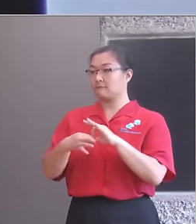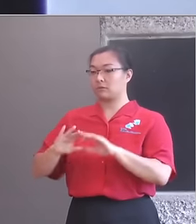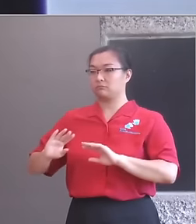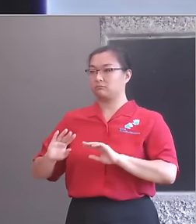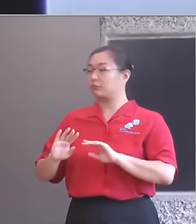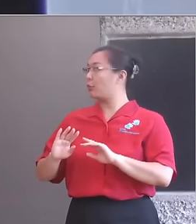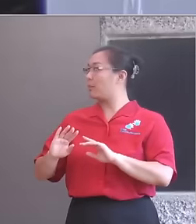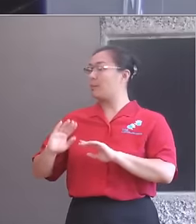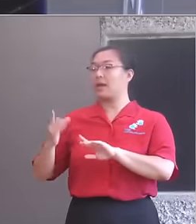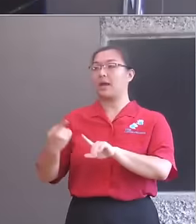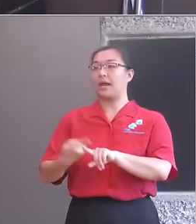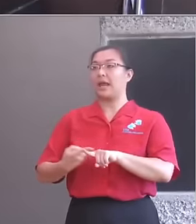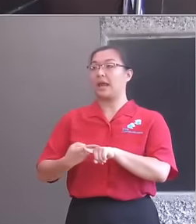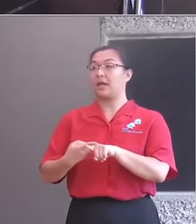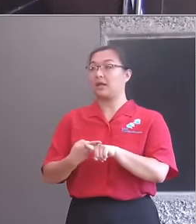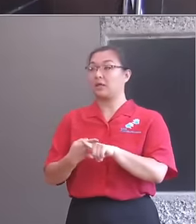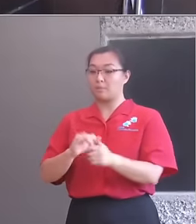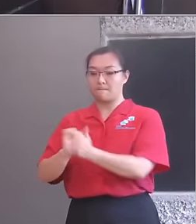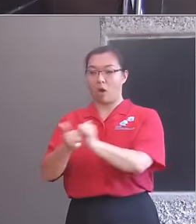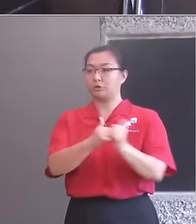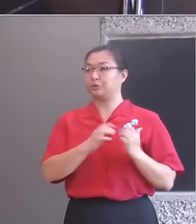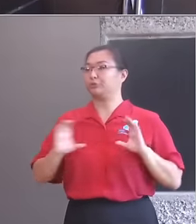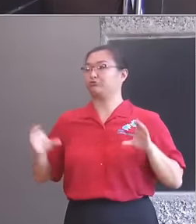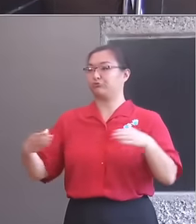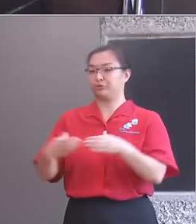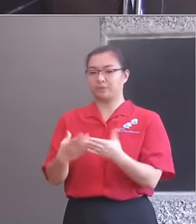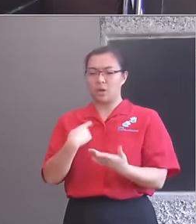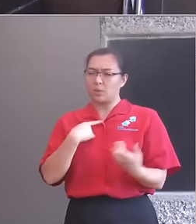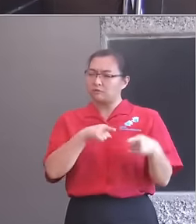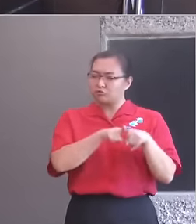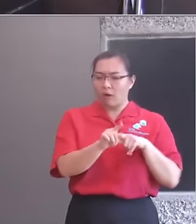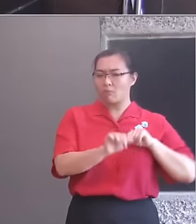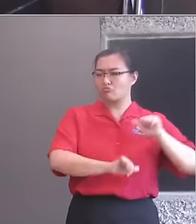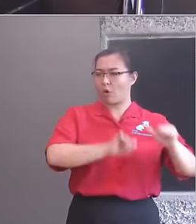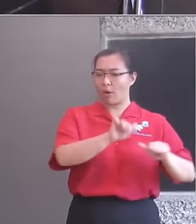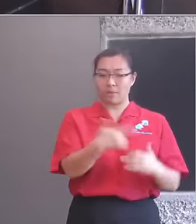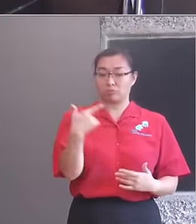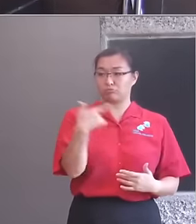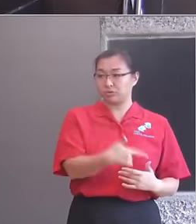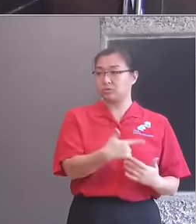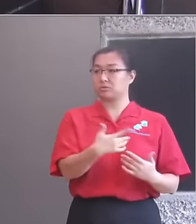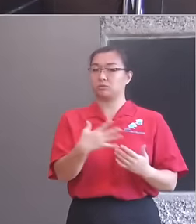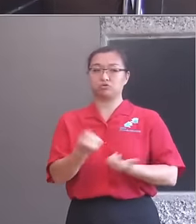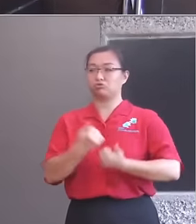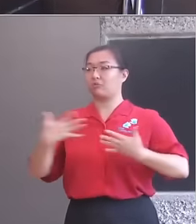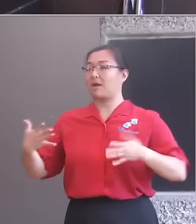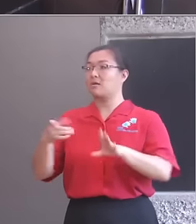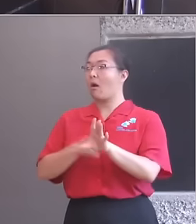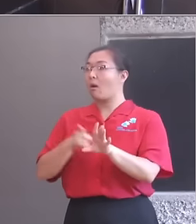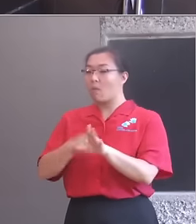trialled pilot partnerships in Great Yarmouth, Bristol, and Barking and Dagenham, three very different areas.